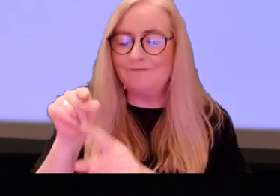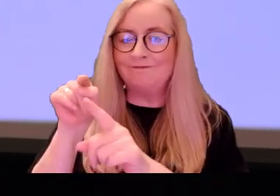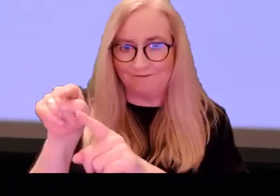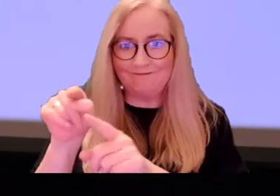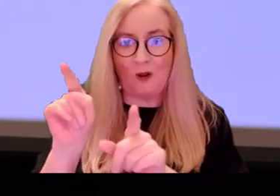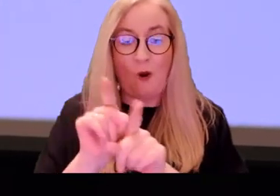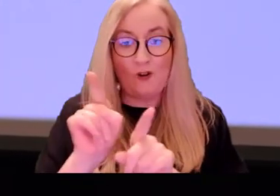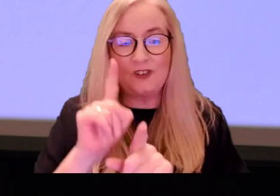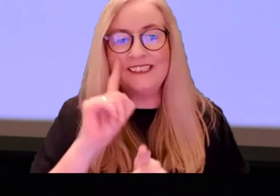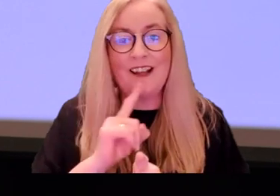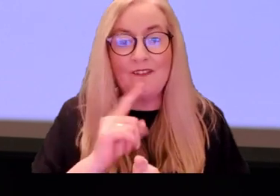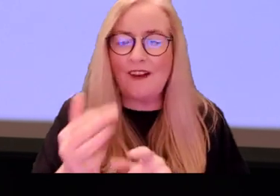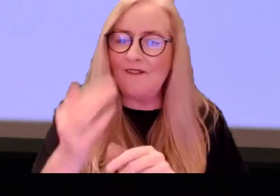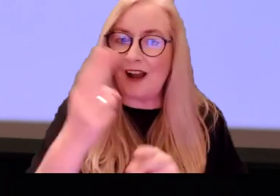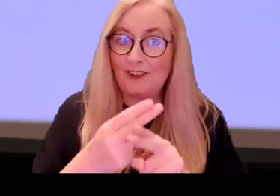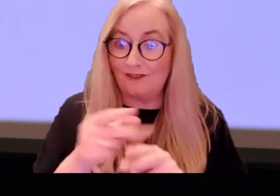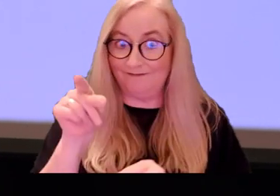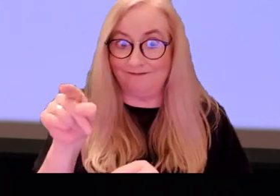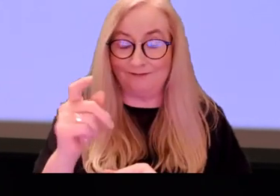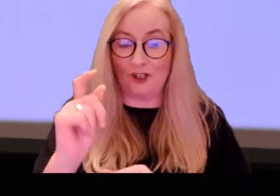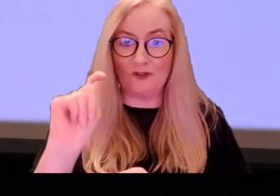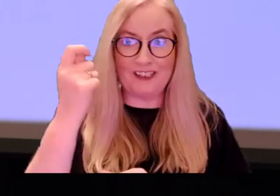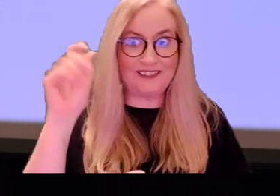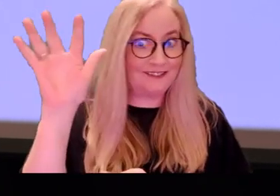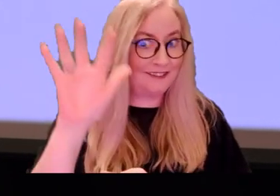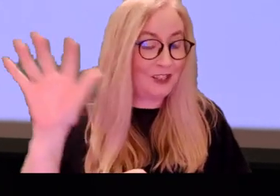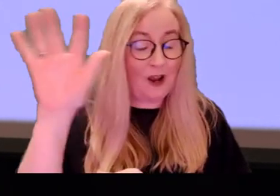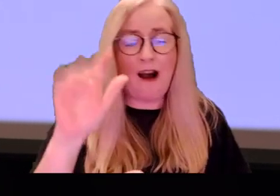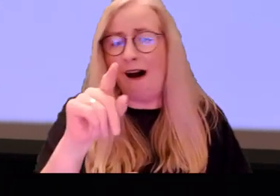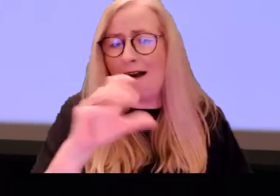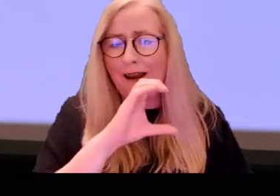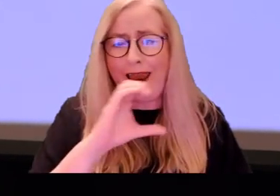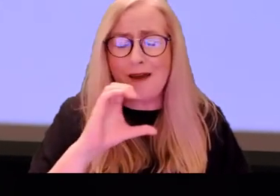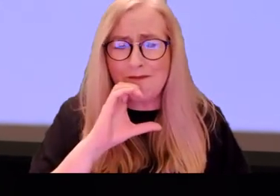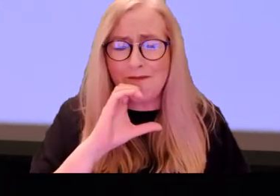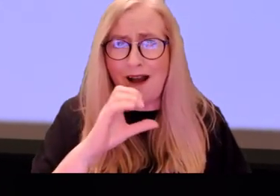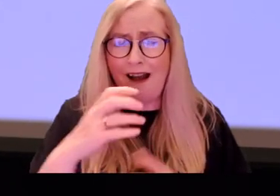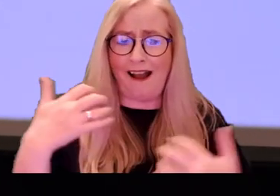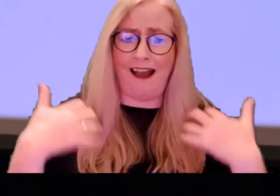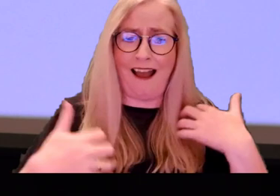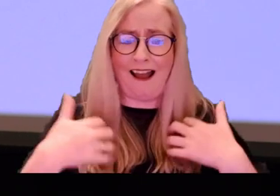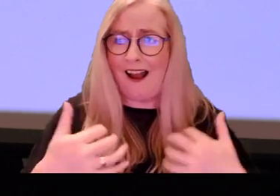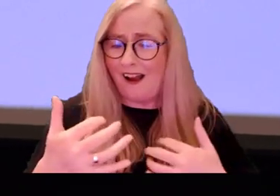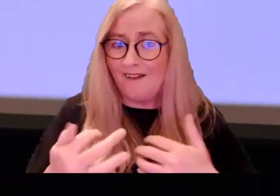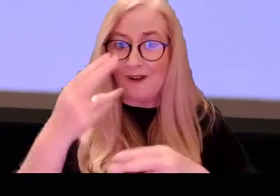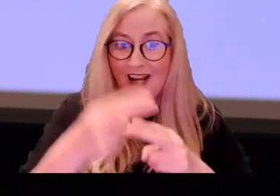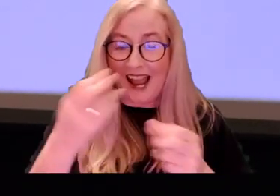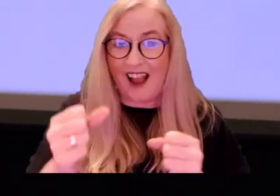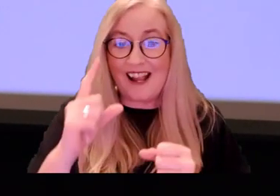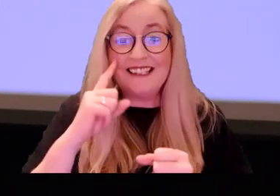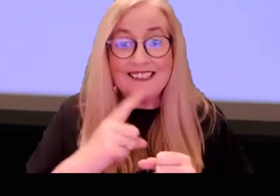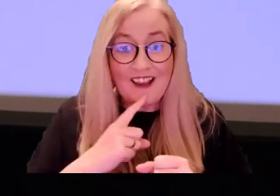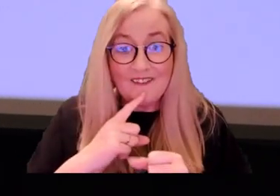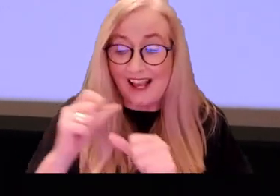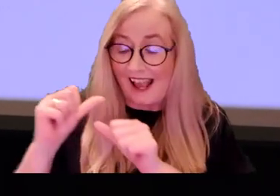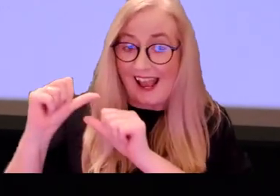was also deaf. We found that out recently. And Callum was over the moon when he found out that he had a